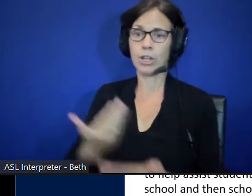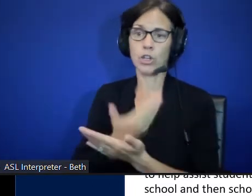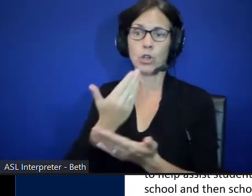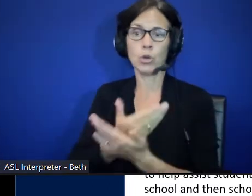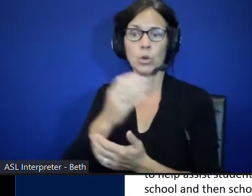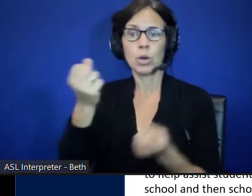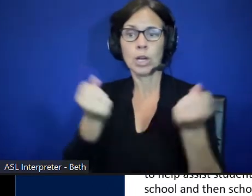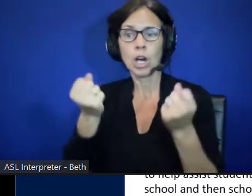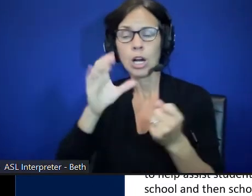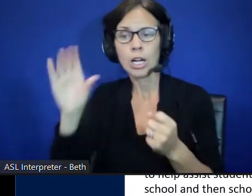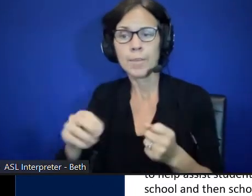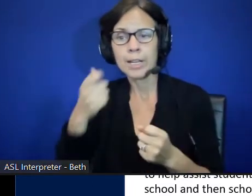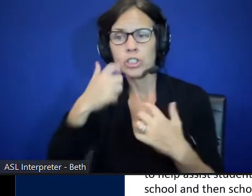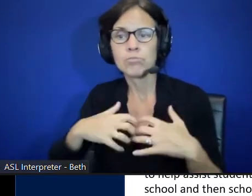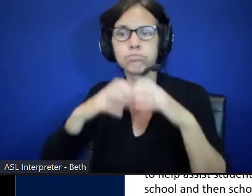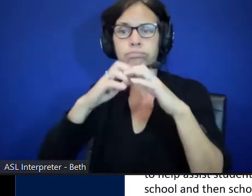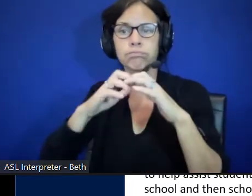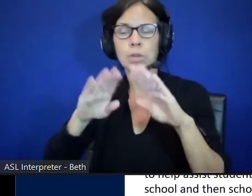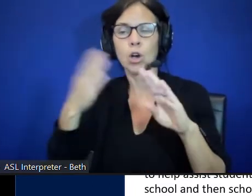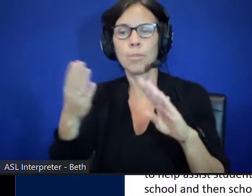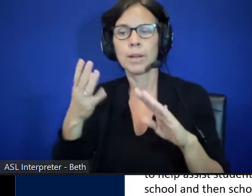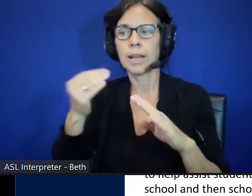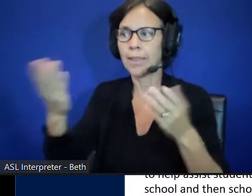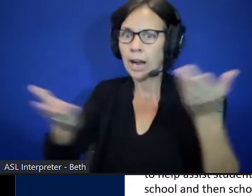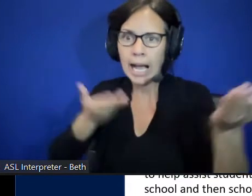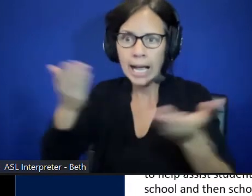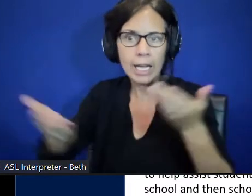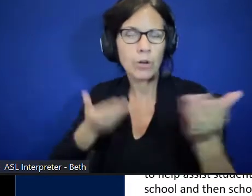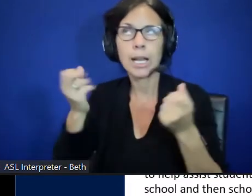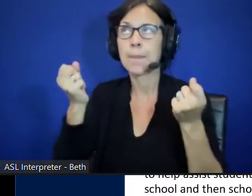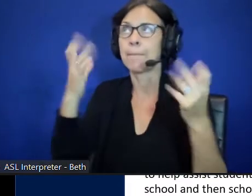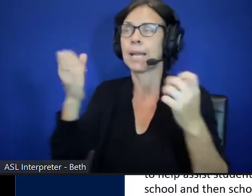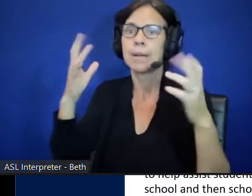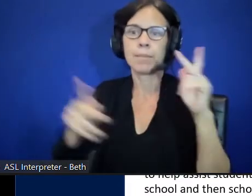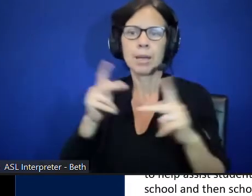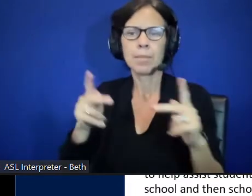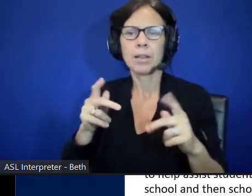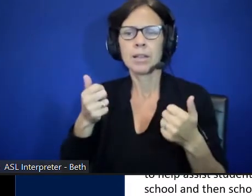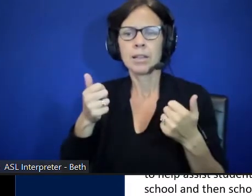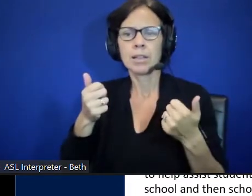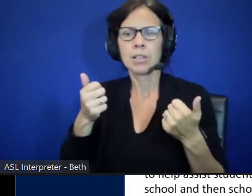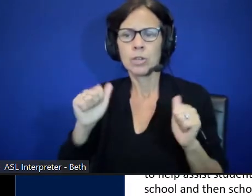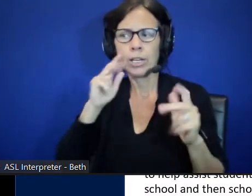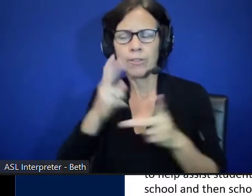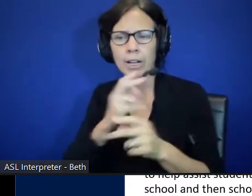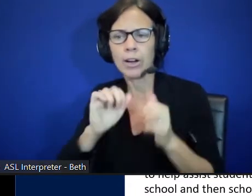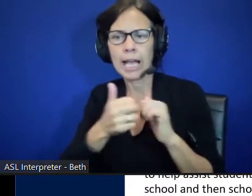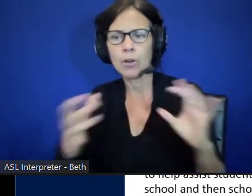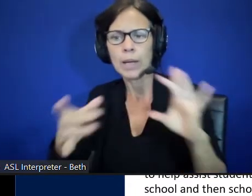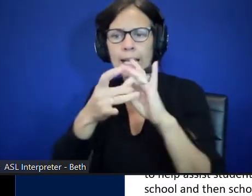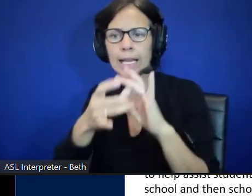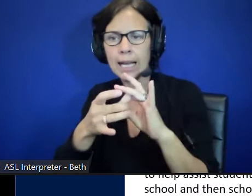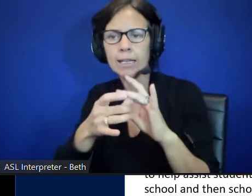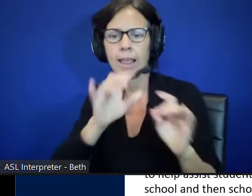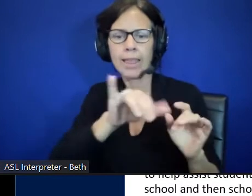here. That is employing massive amounts of people. Figuring out how to make connections with that to employ,